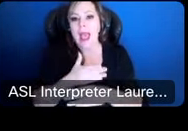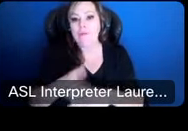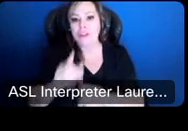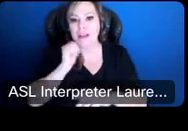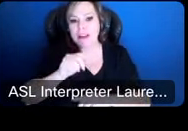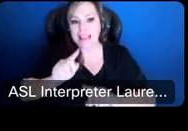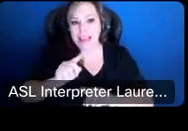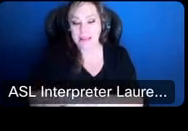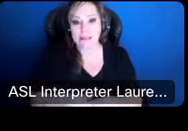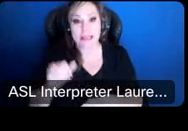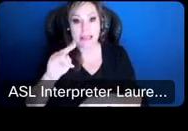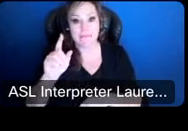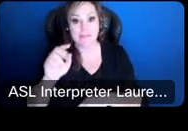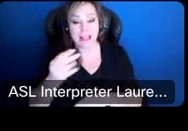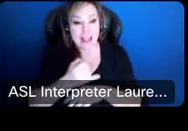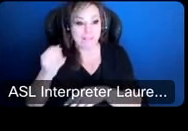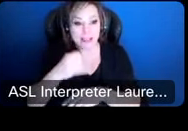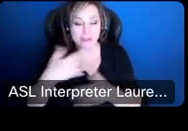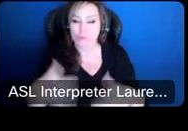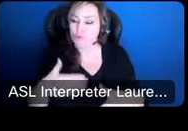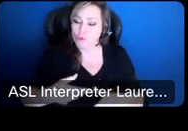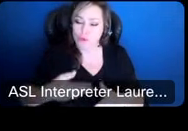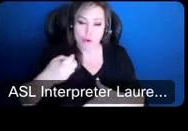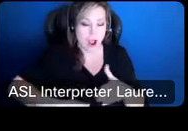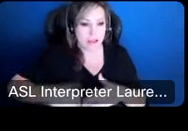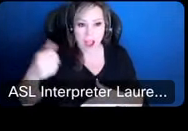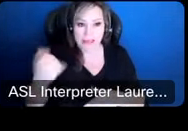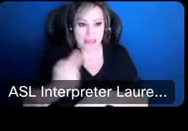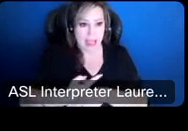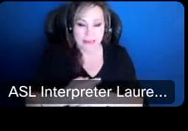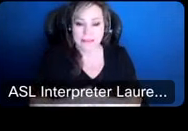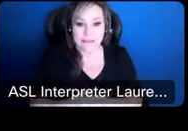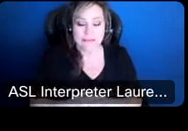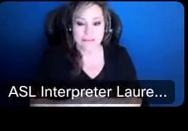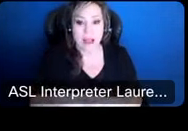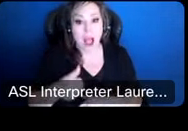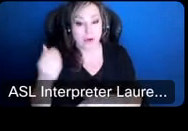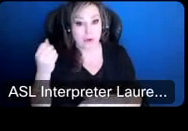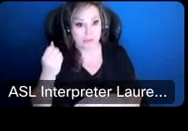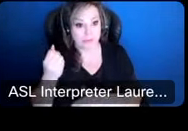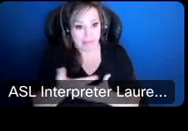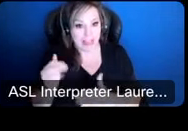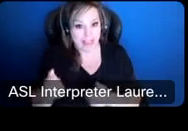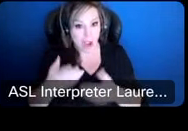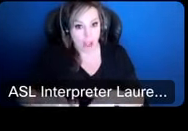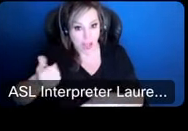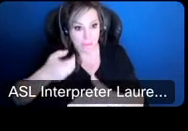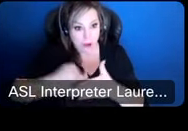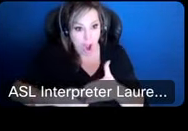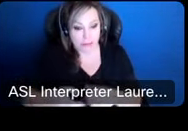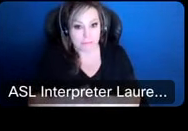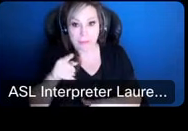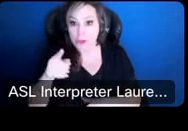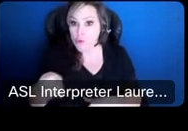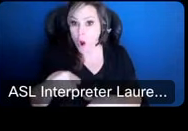huge driver of cost these days and we talk about that in a moment but another driver cost that you may have noticed for those of you who have gone out looking for